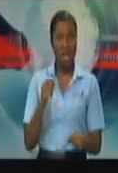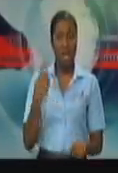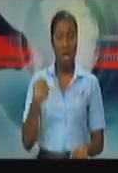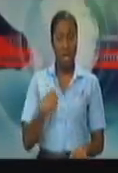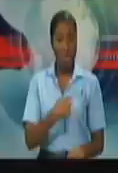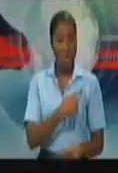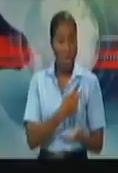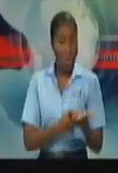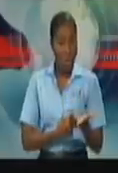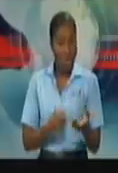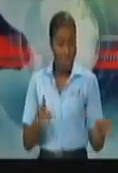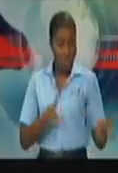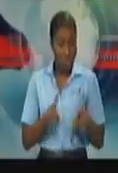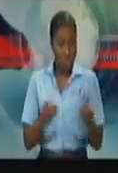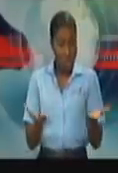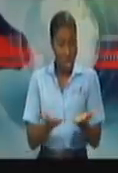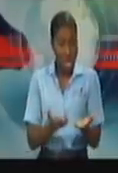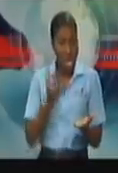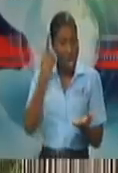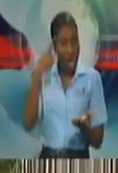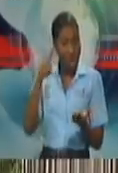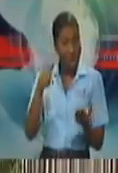something like this? Thank you.